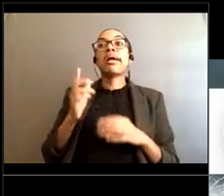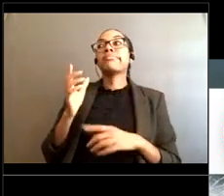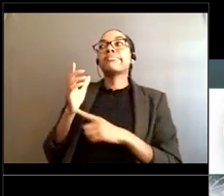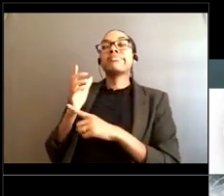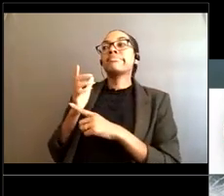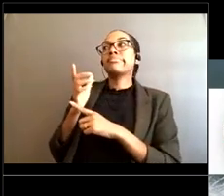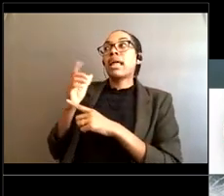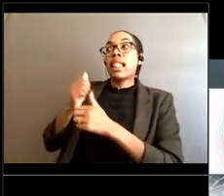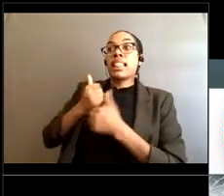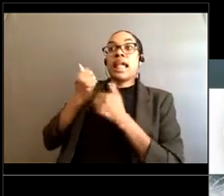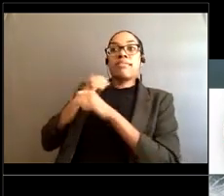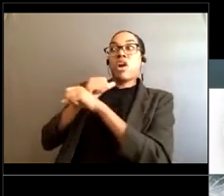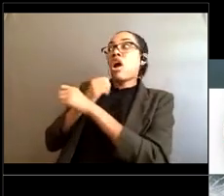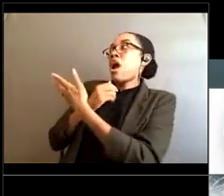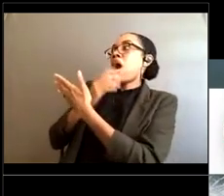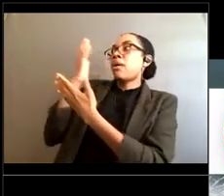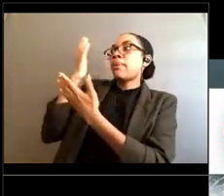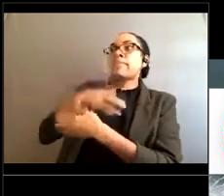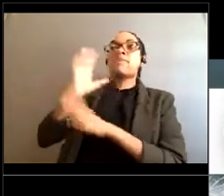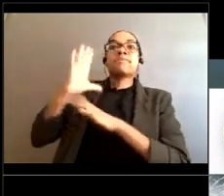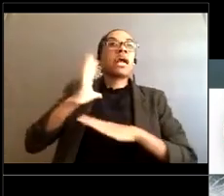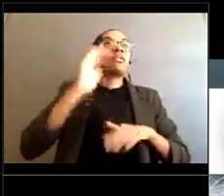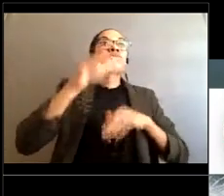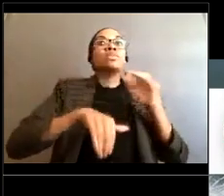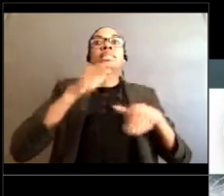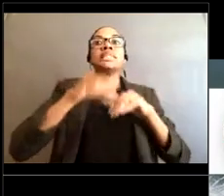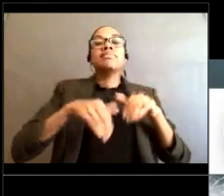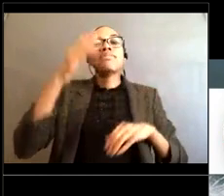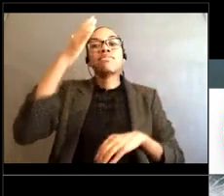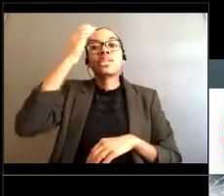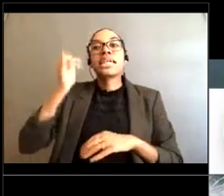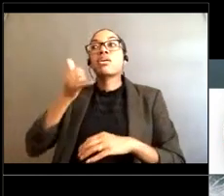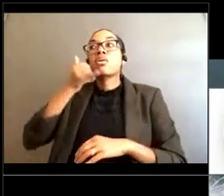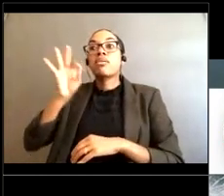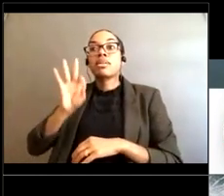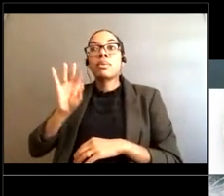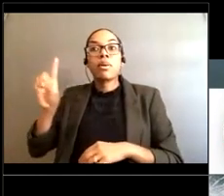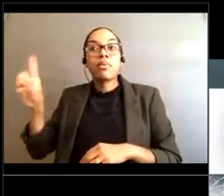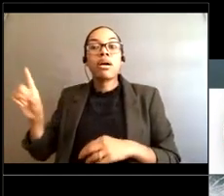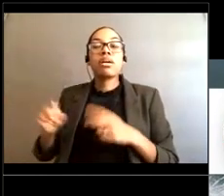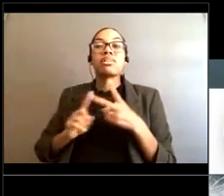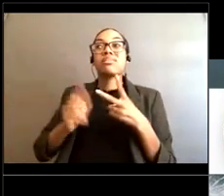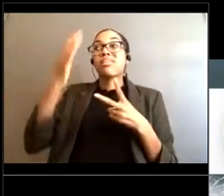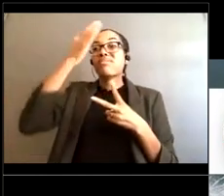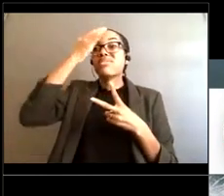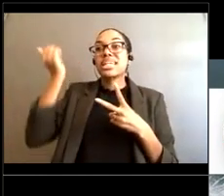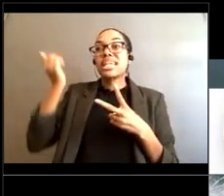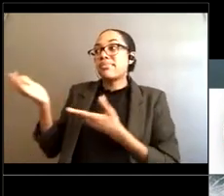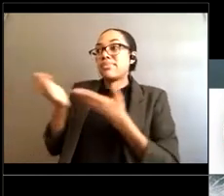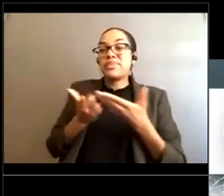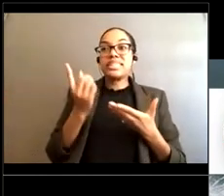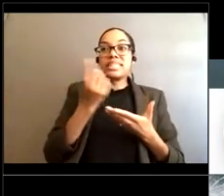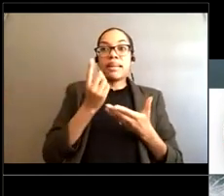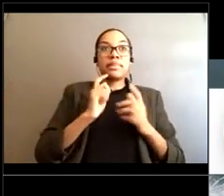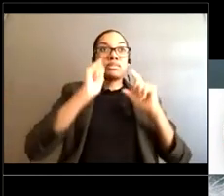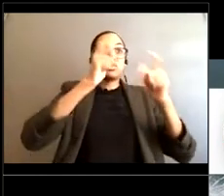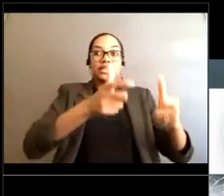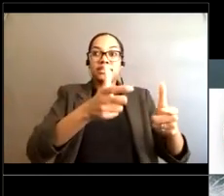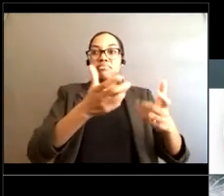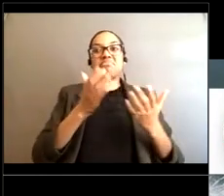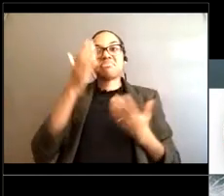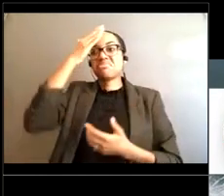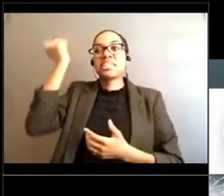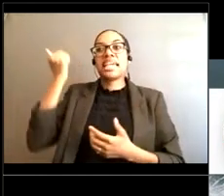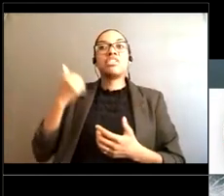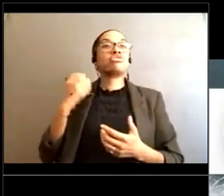pause to think about their options That they forget to call 9-1-1 or get help from someone else So it's it's usually a culmination